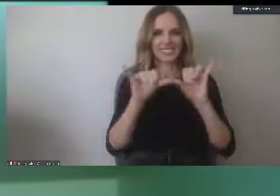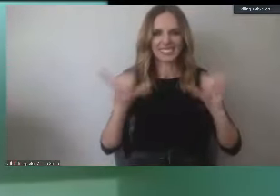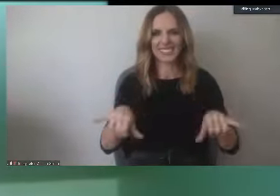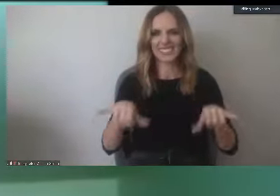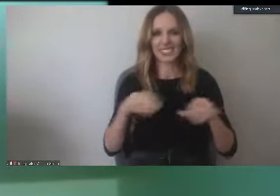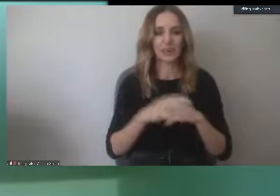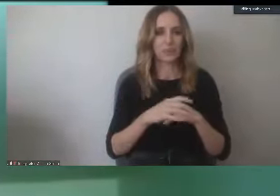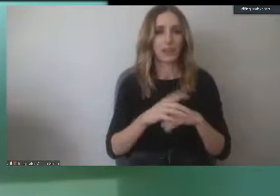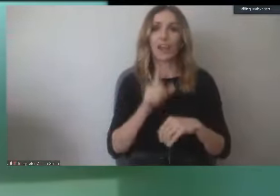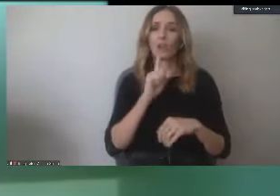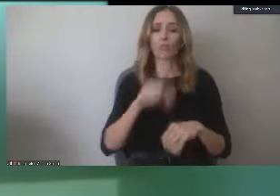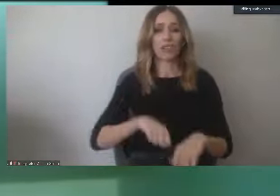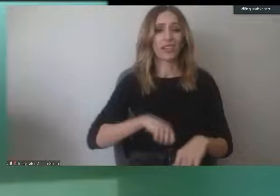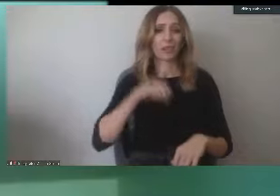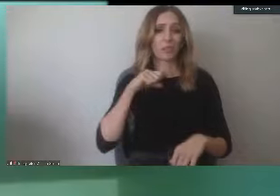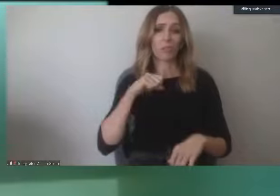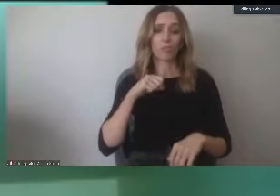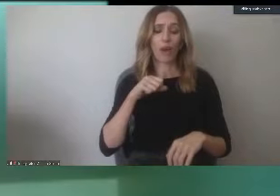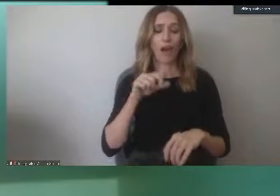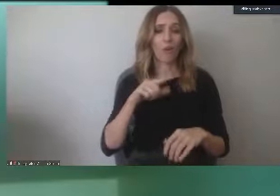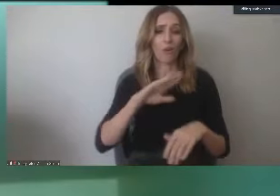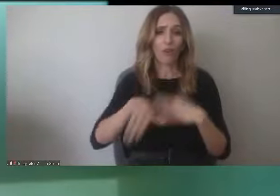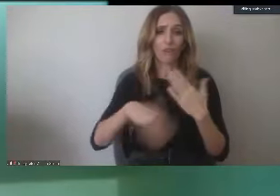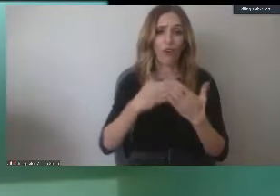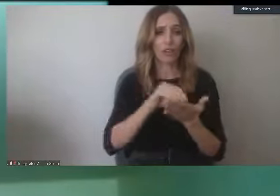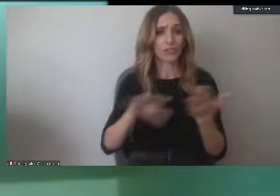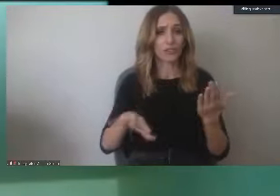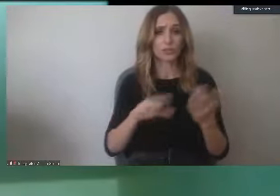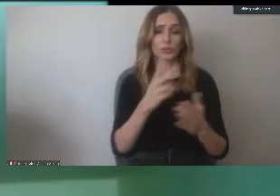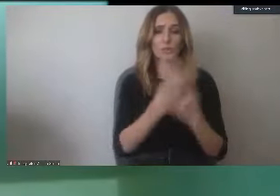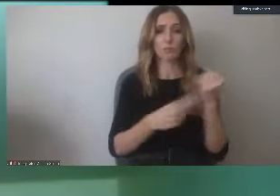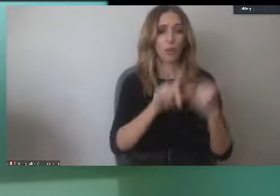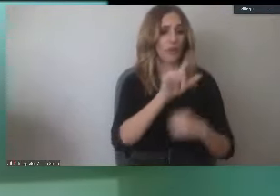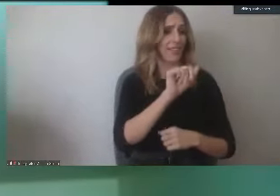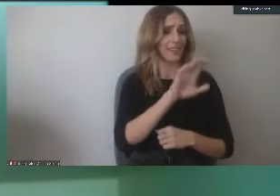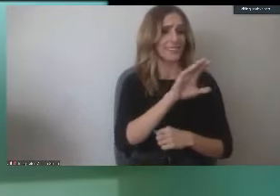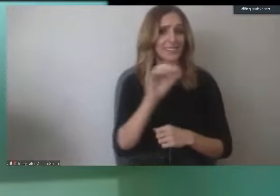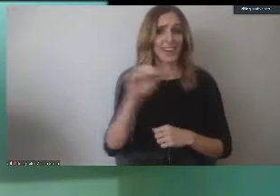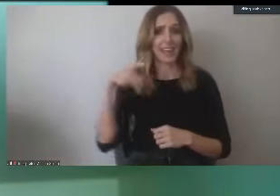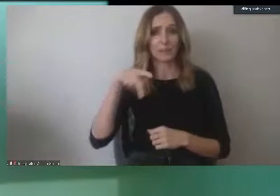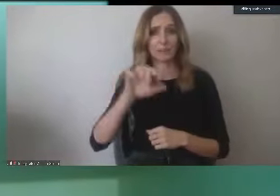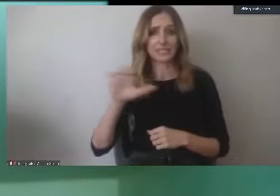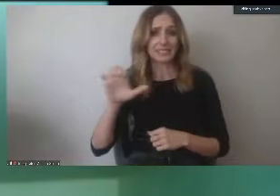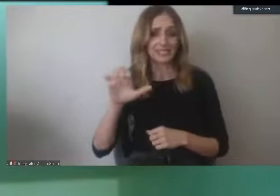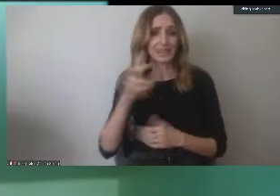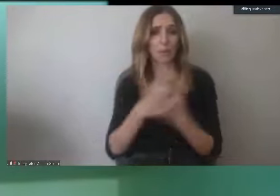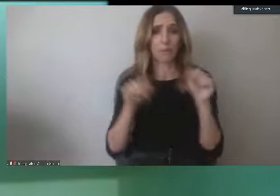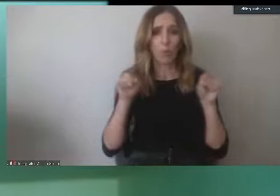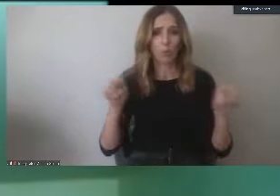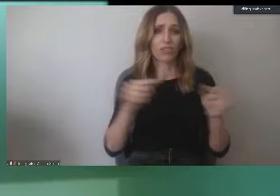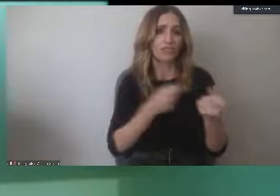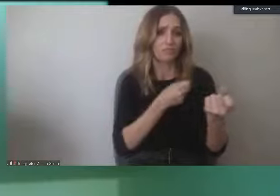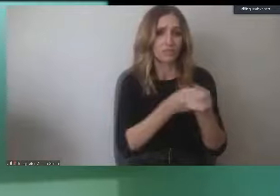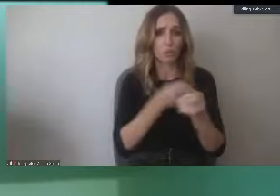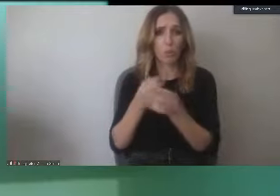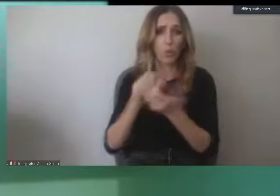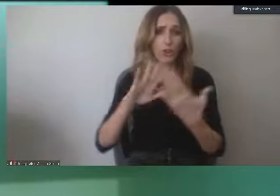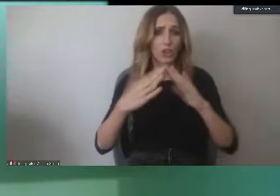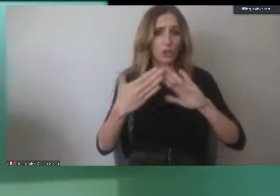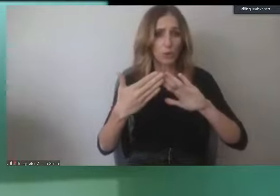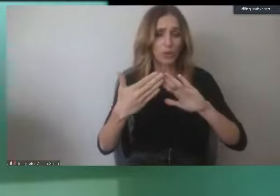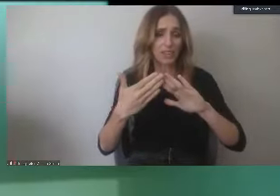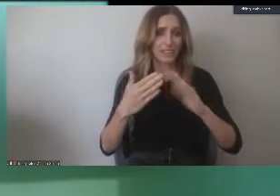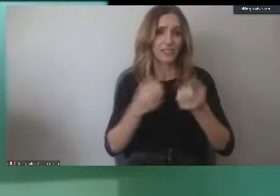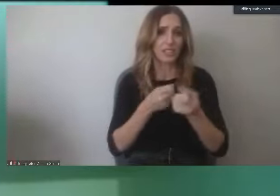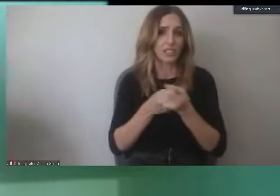that I'm very proud of our students who are out there at LAC and PCC, helping with, as volunteers, the testing